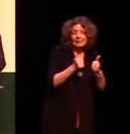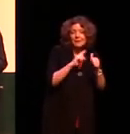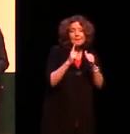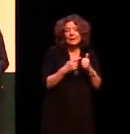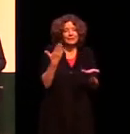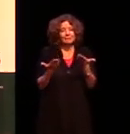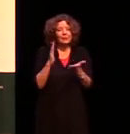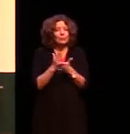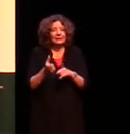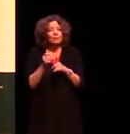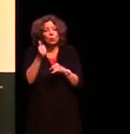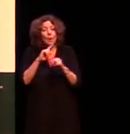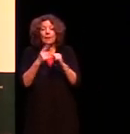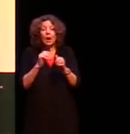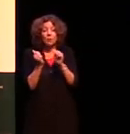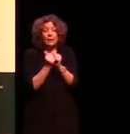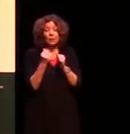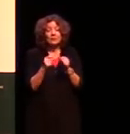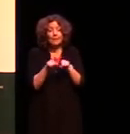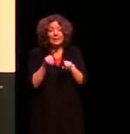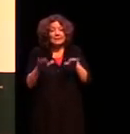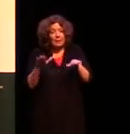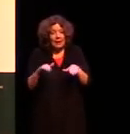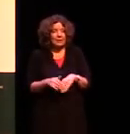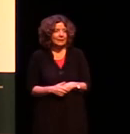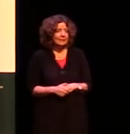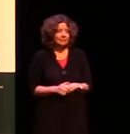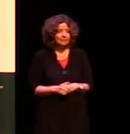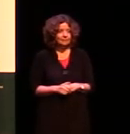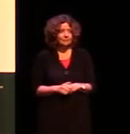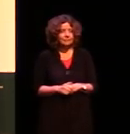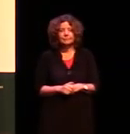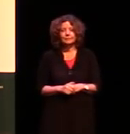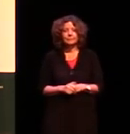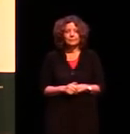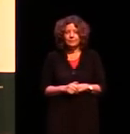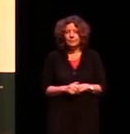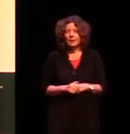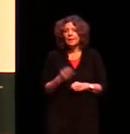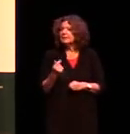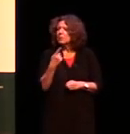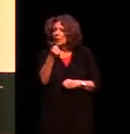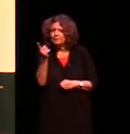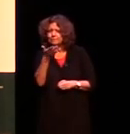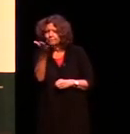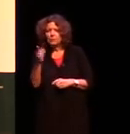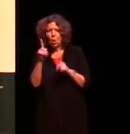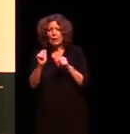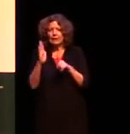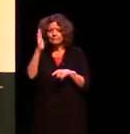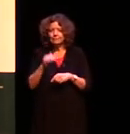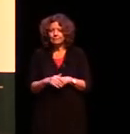you there's a meeting in the dark here there was someone here it was early